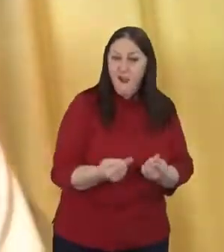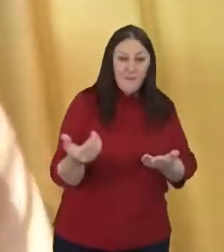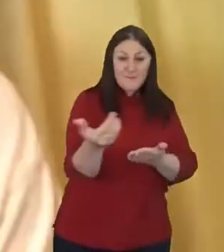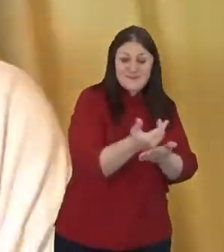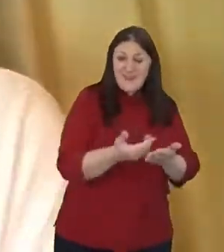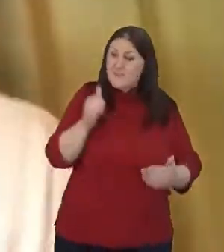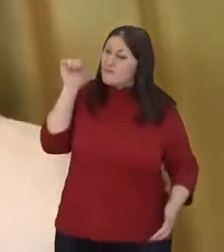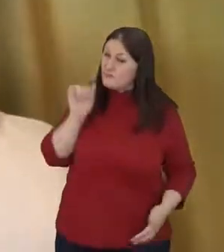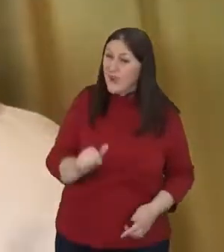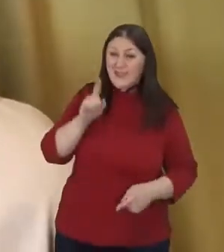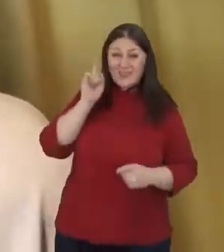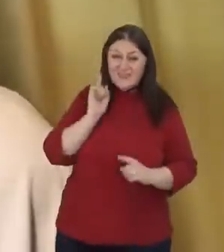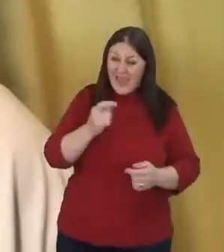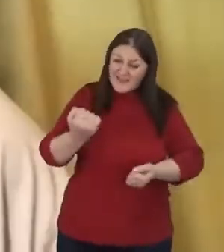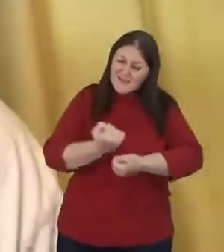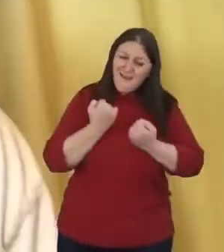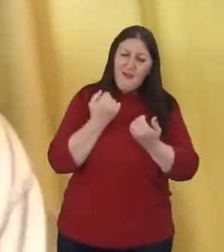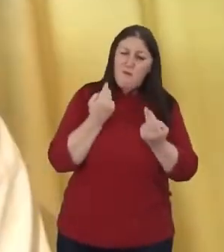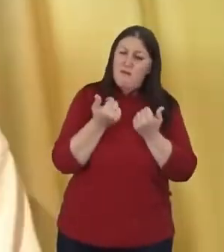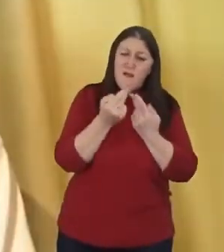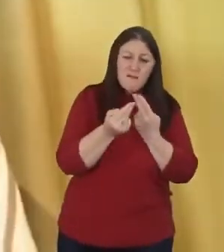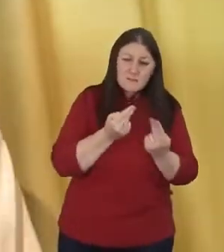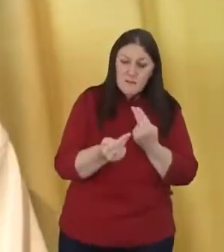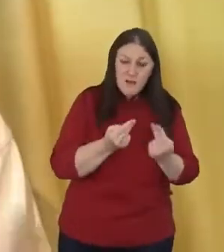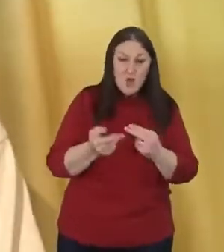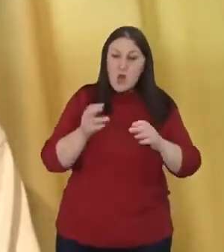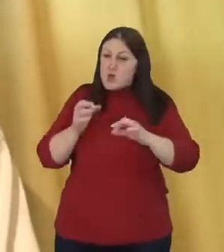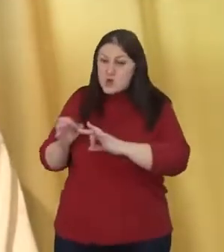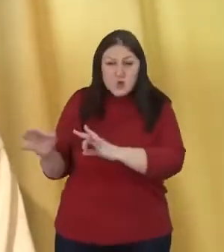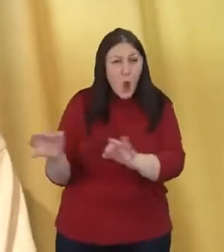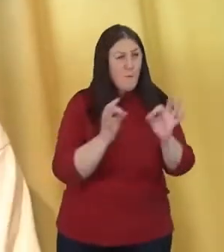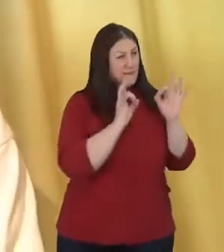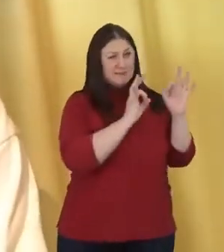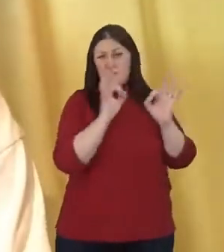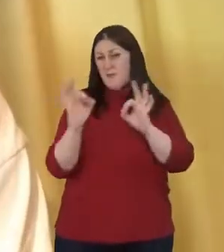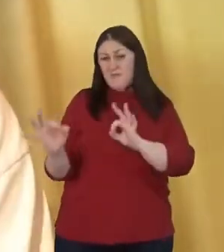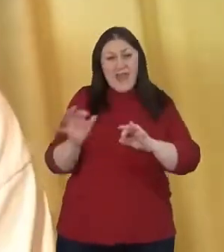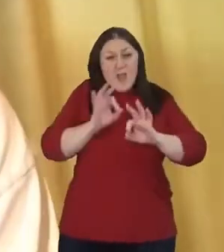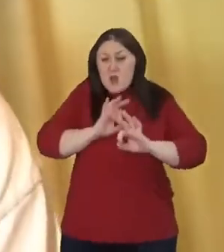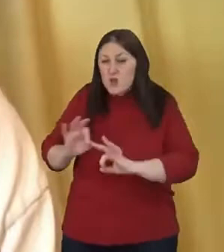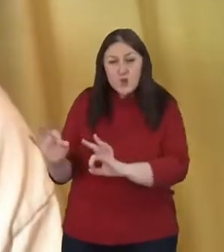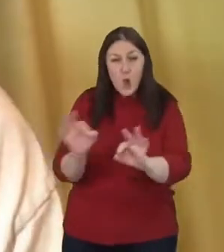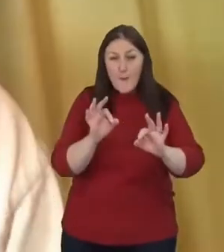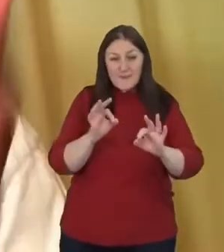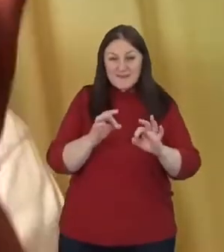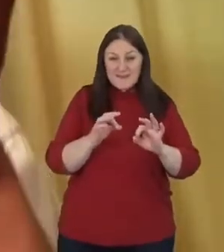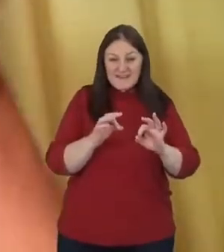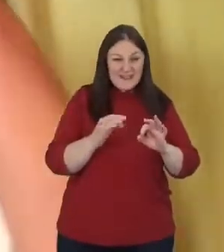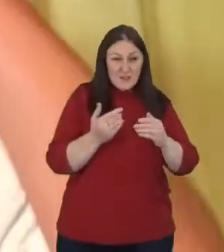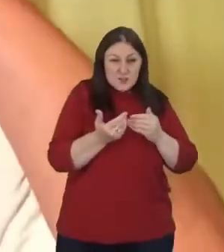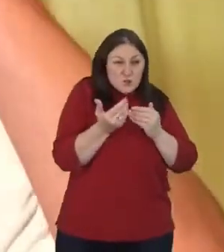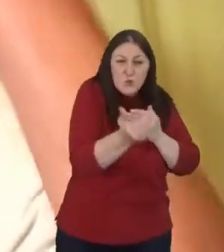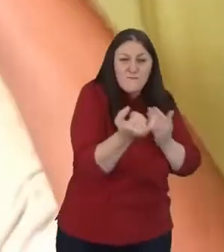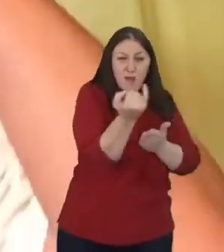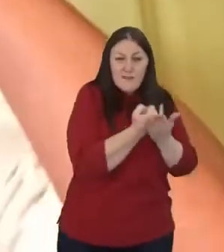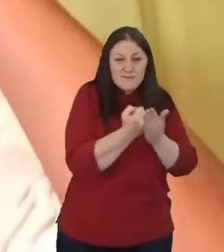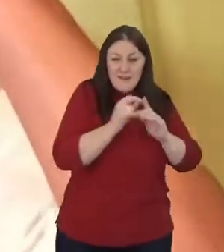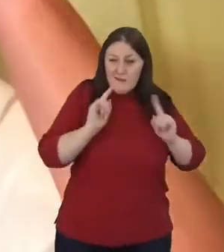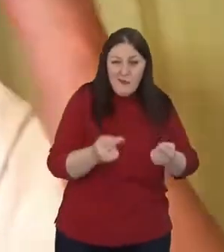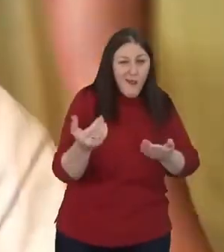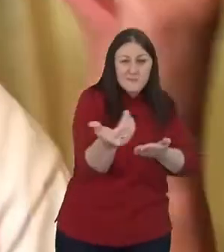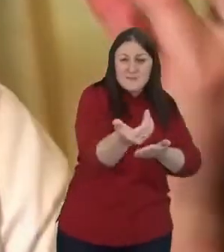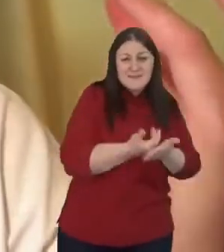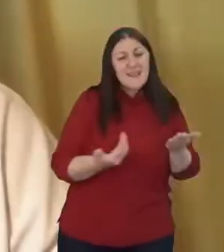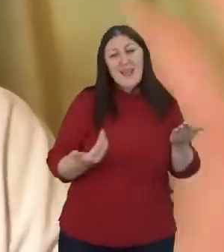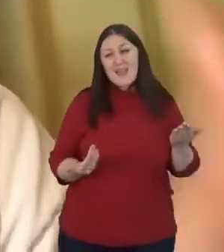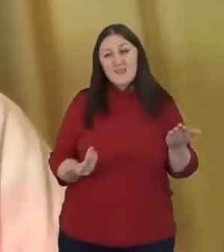reproach and no one is beyond redemption. When you look at Jesus interrupting this execution, the only one